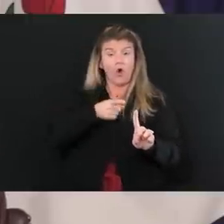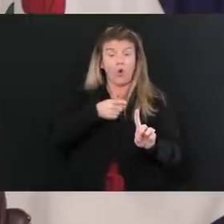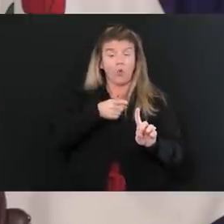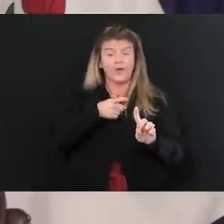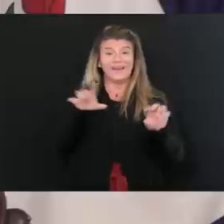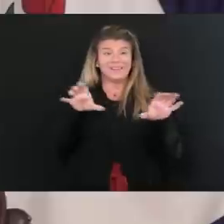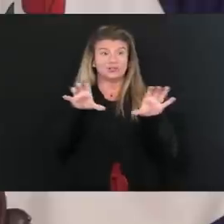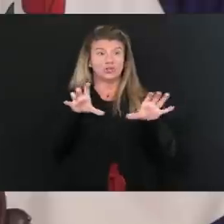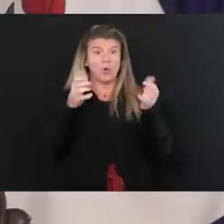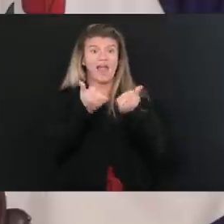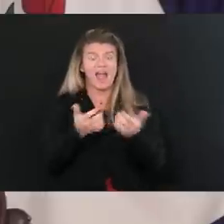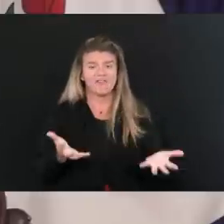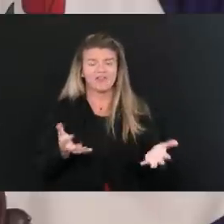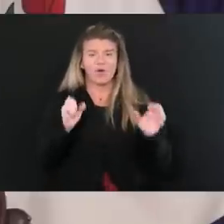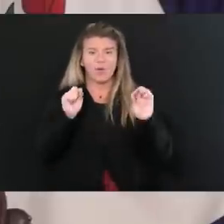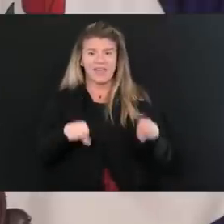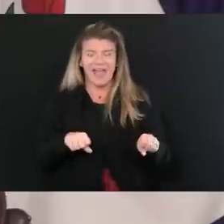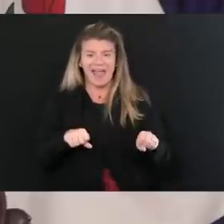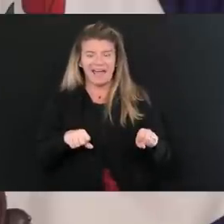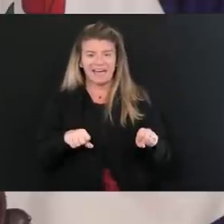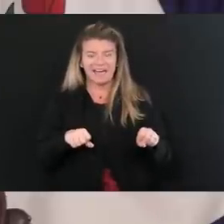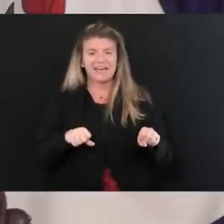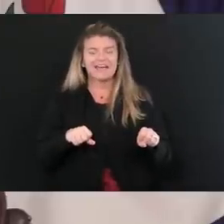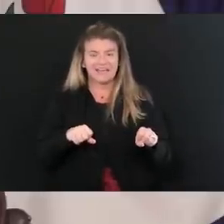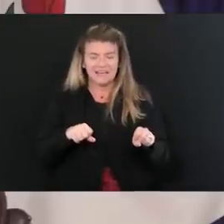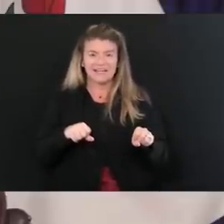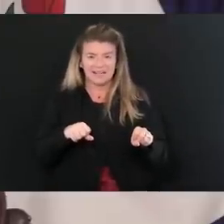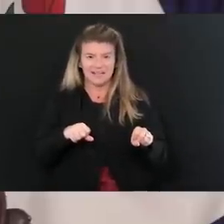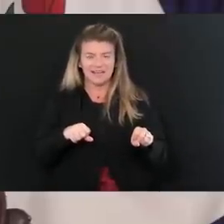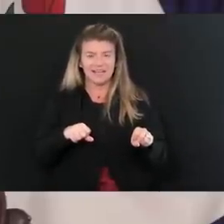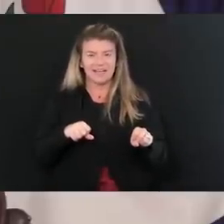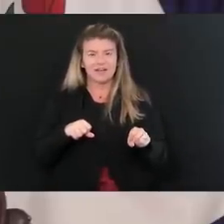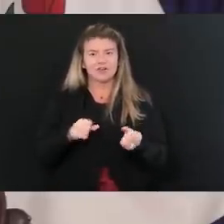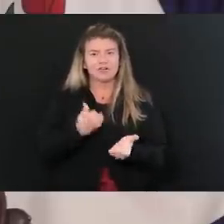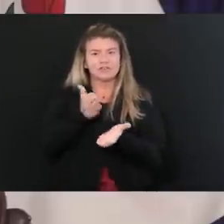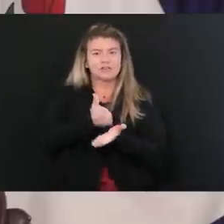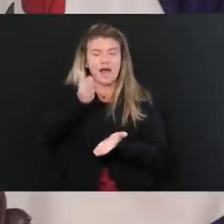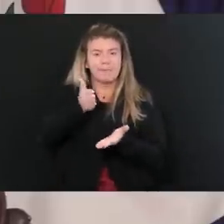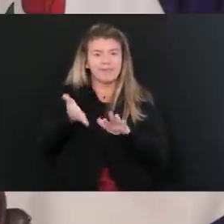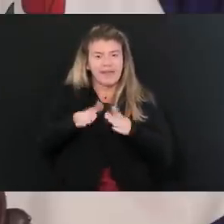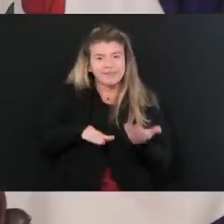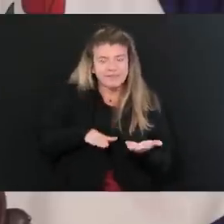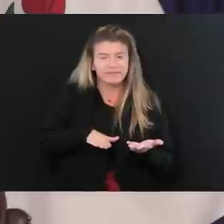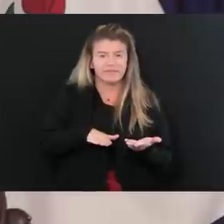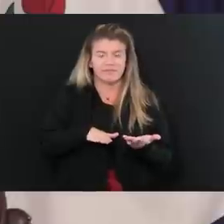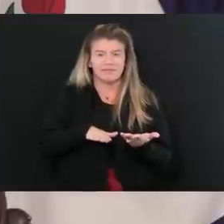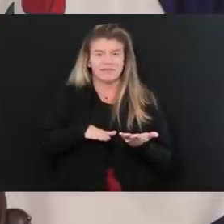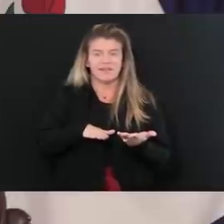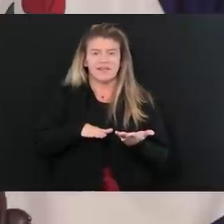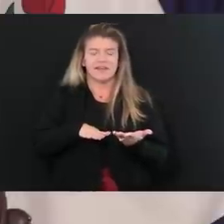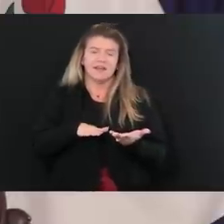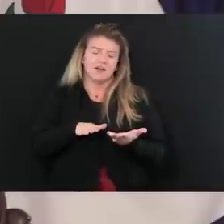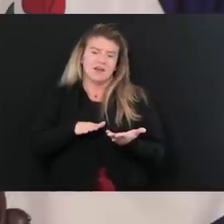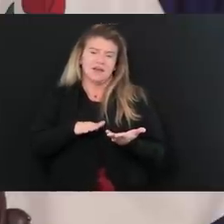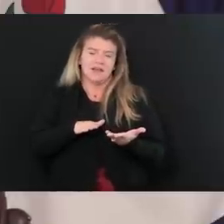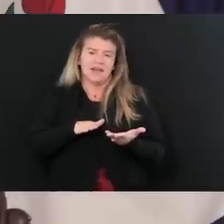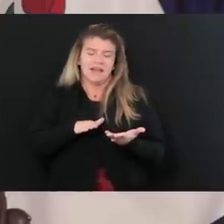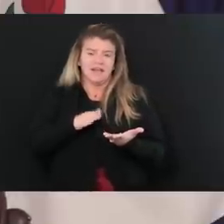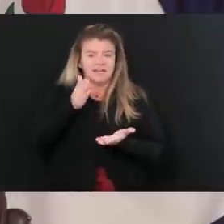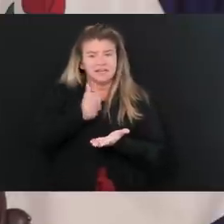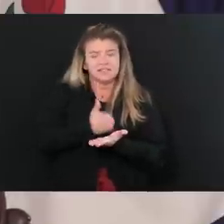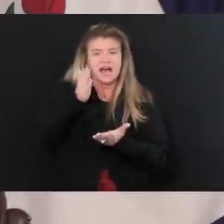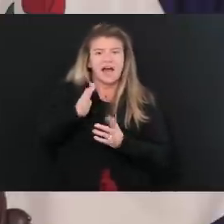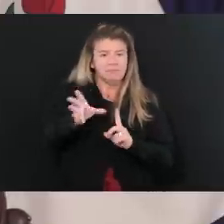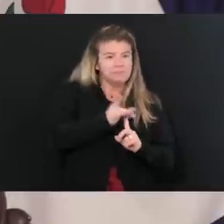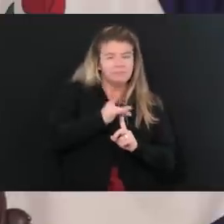in our power that we possibly can to be able to stop people from dying or, or, or to be able to get more people